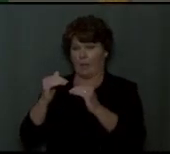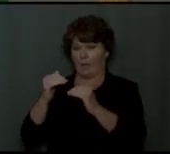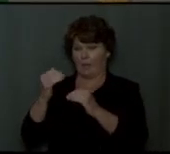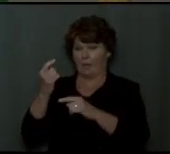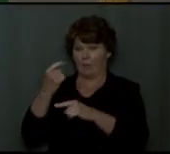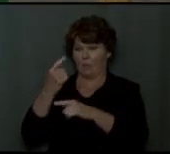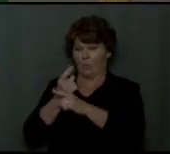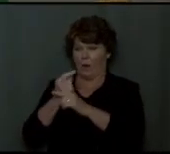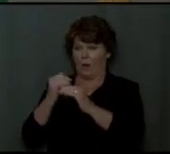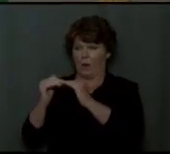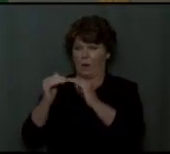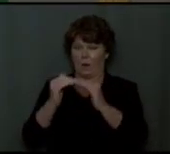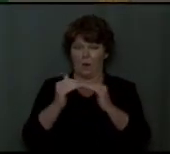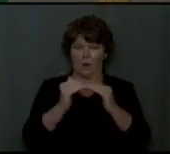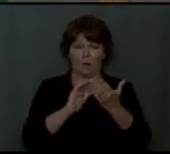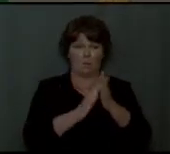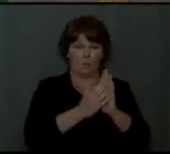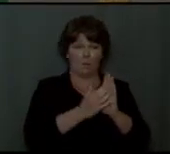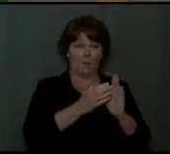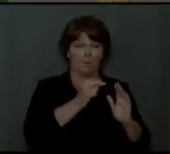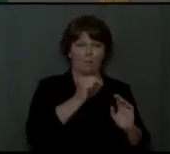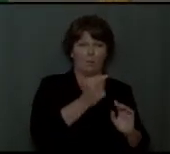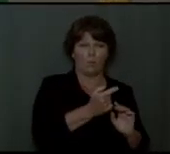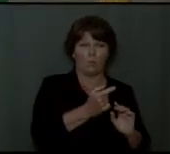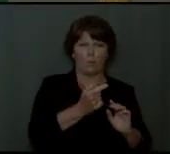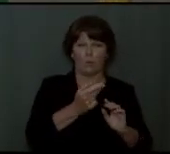cast down righteousness to the earth,